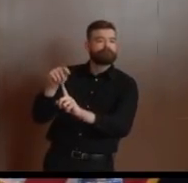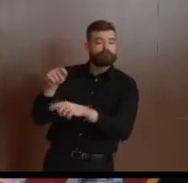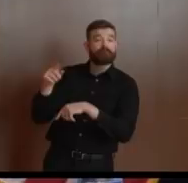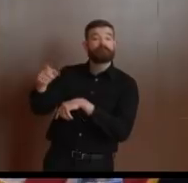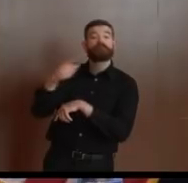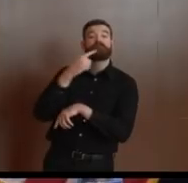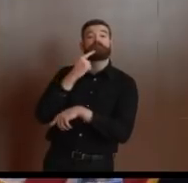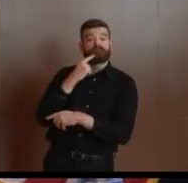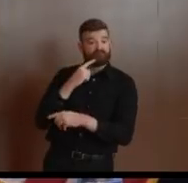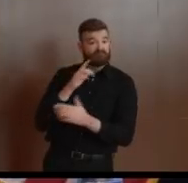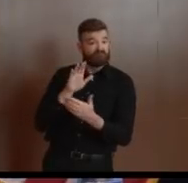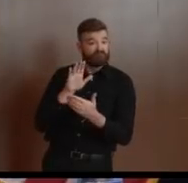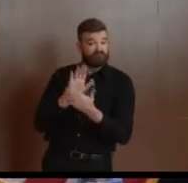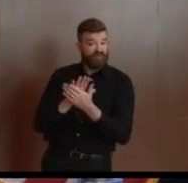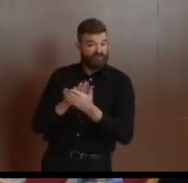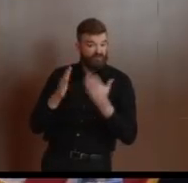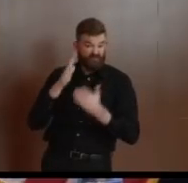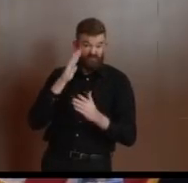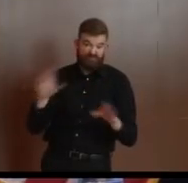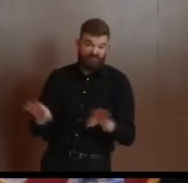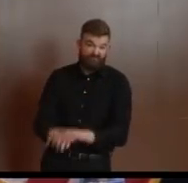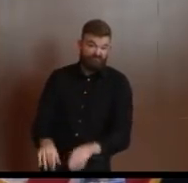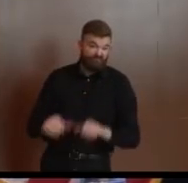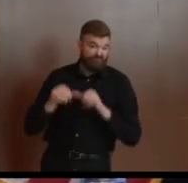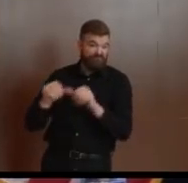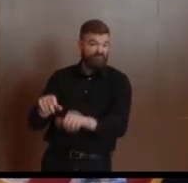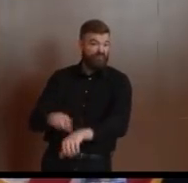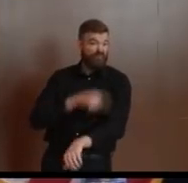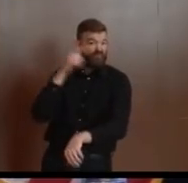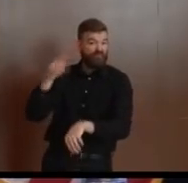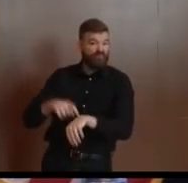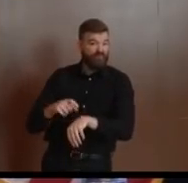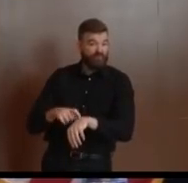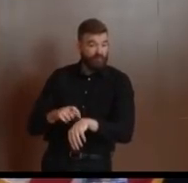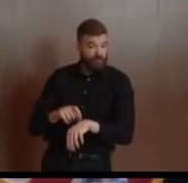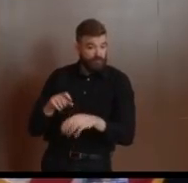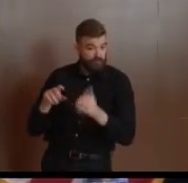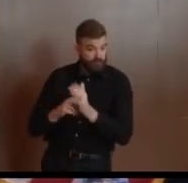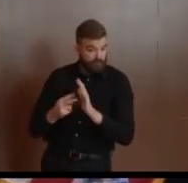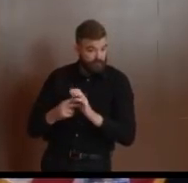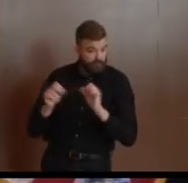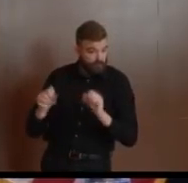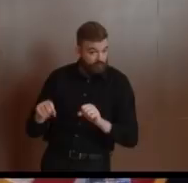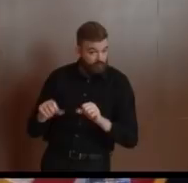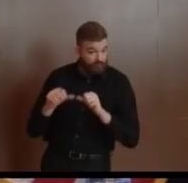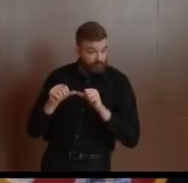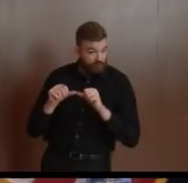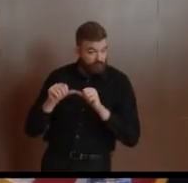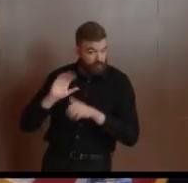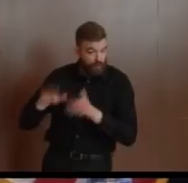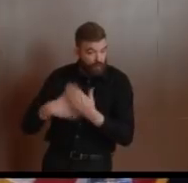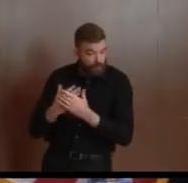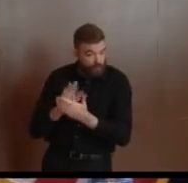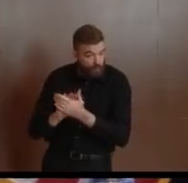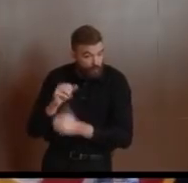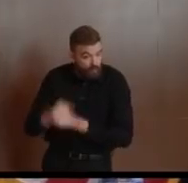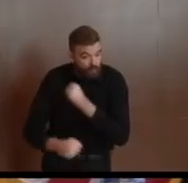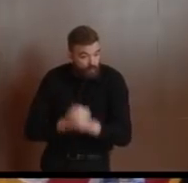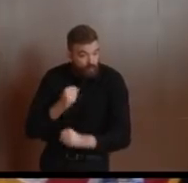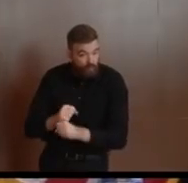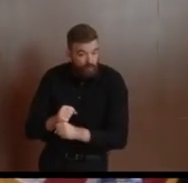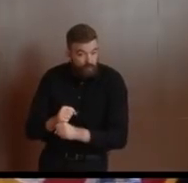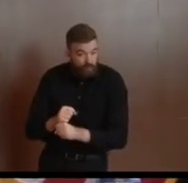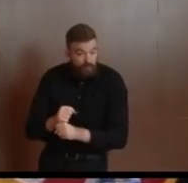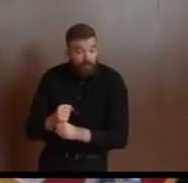at this point close to the, you know, closing for the rest of the school year? That's only really two and a half months at this point. Yeah.